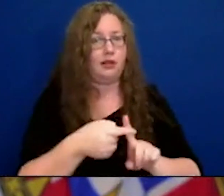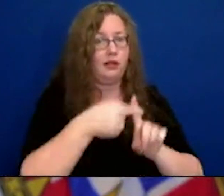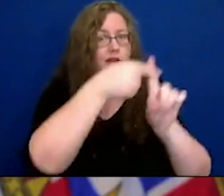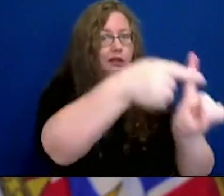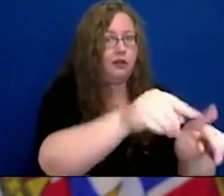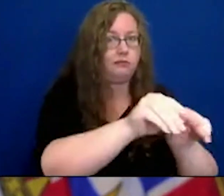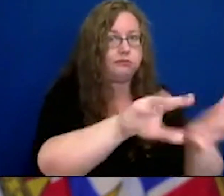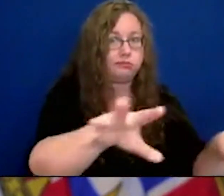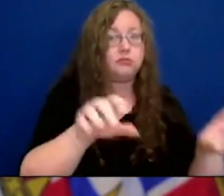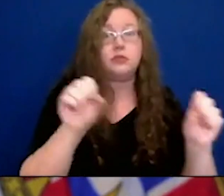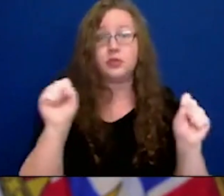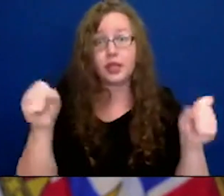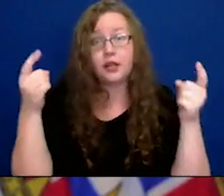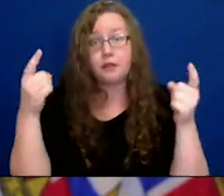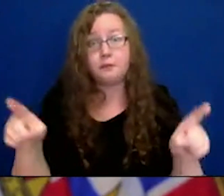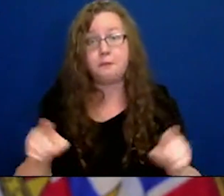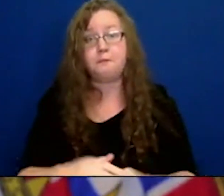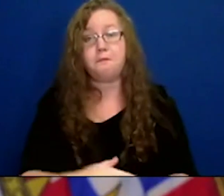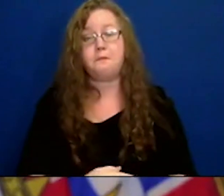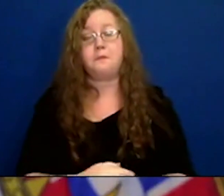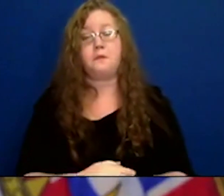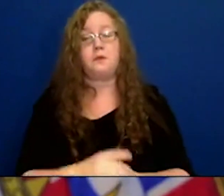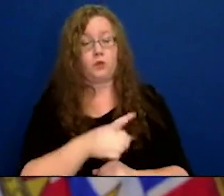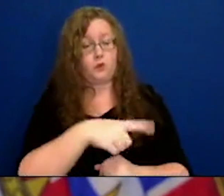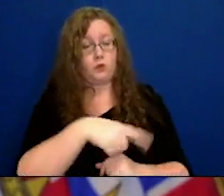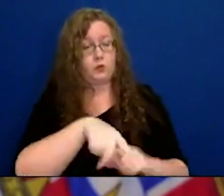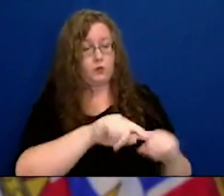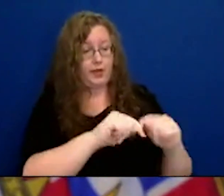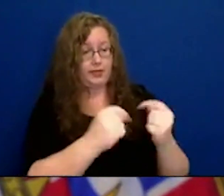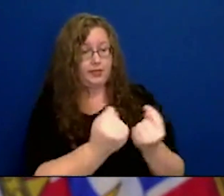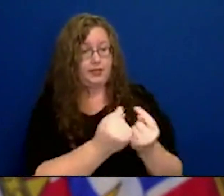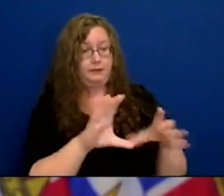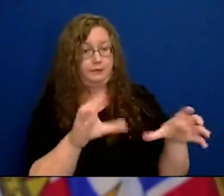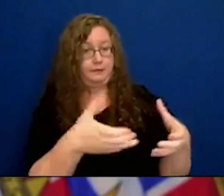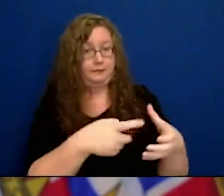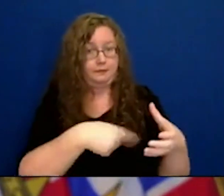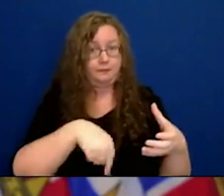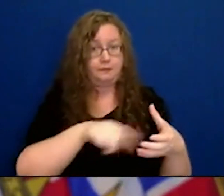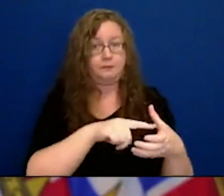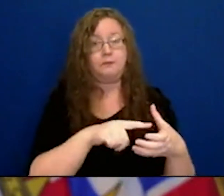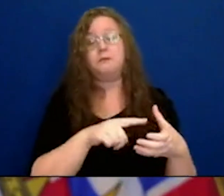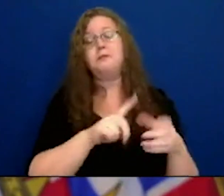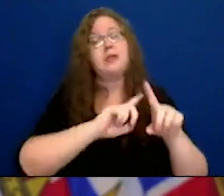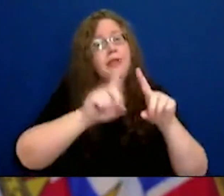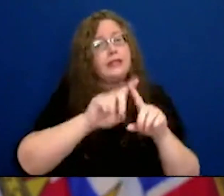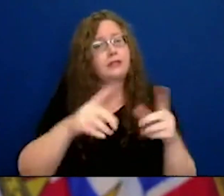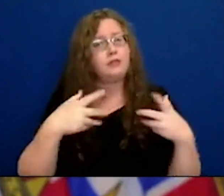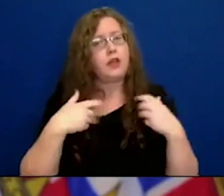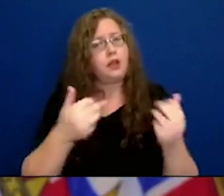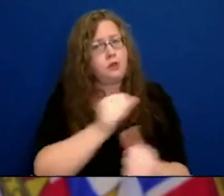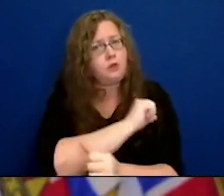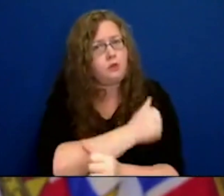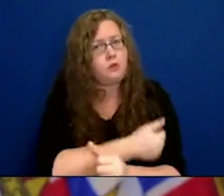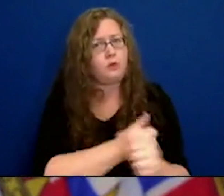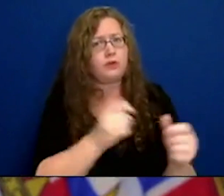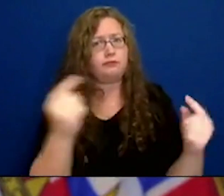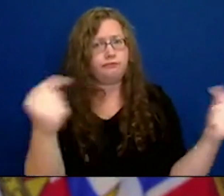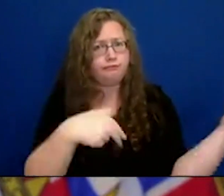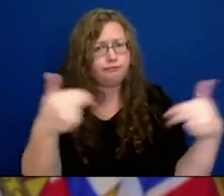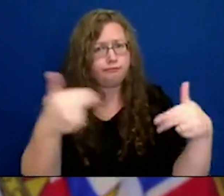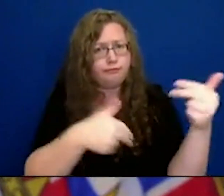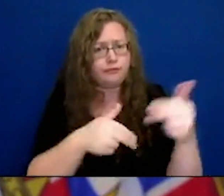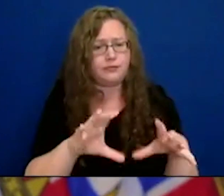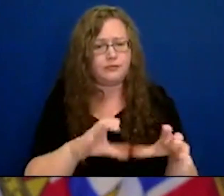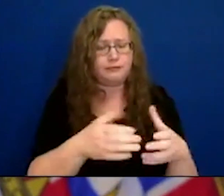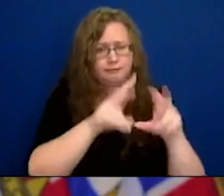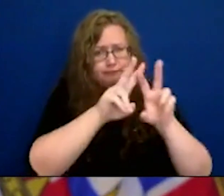it was the advice of the team from around the province that this was an important thing that they felt we needed